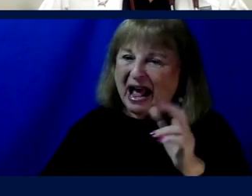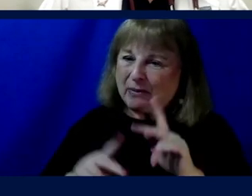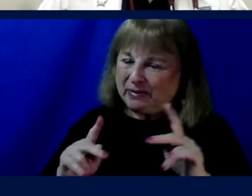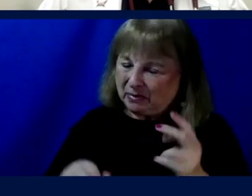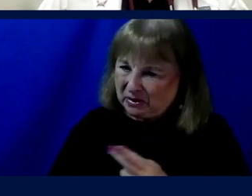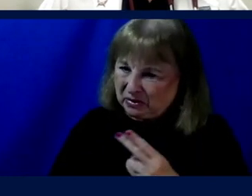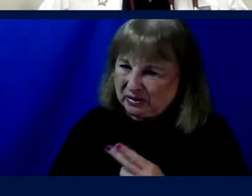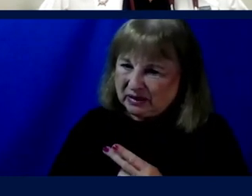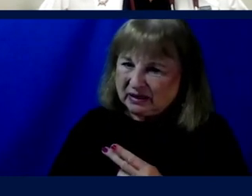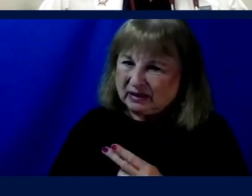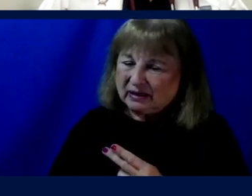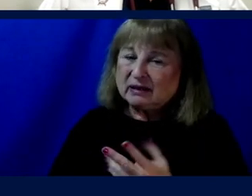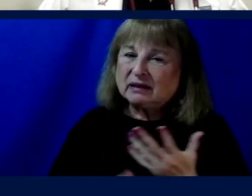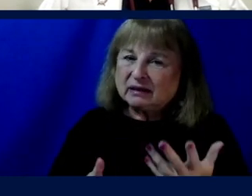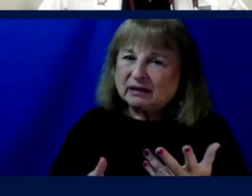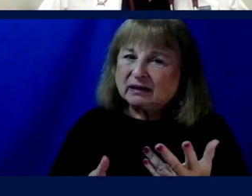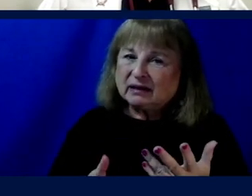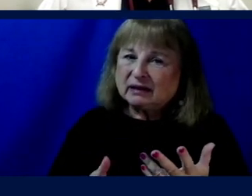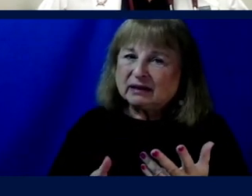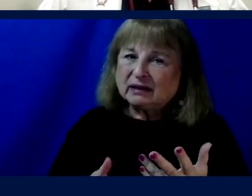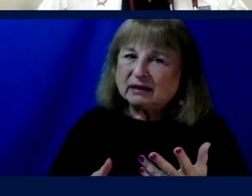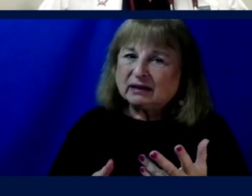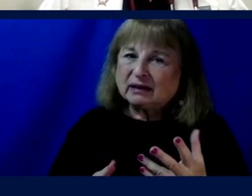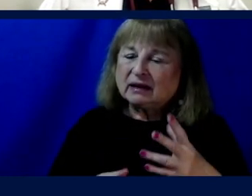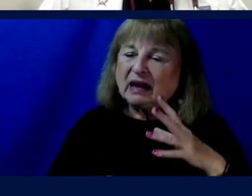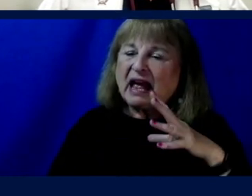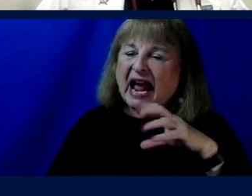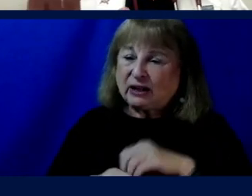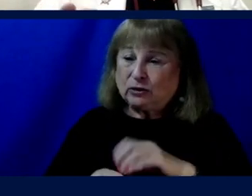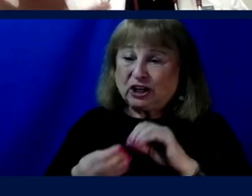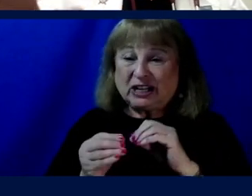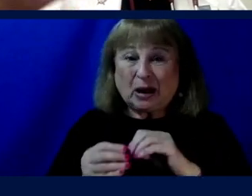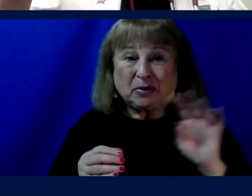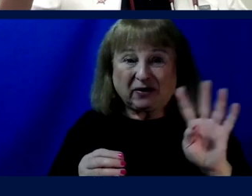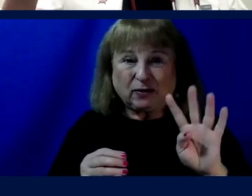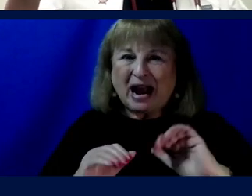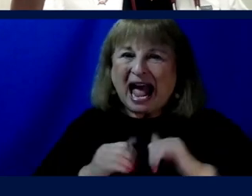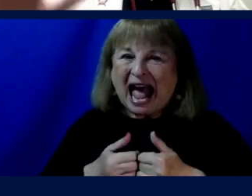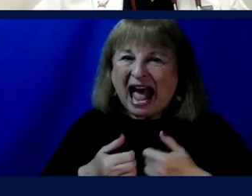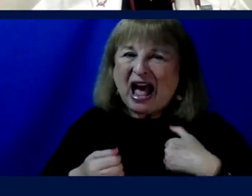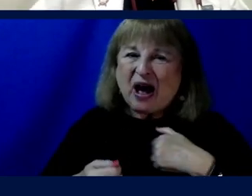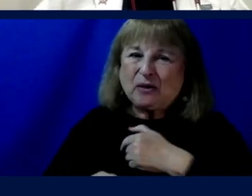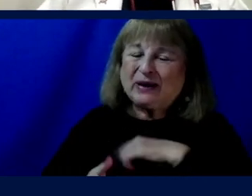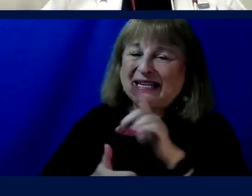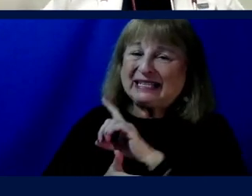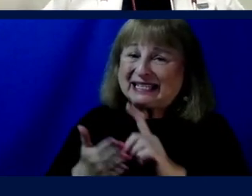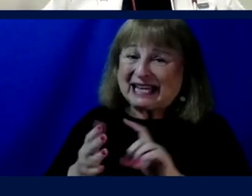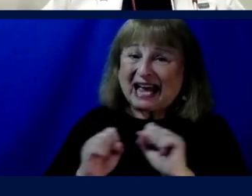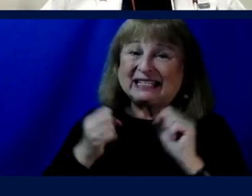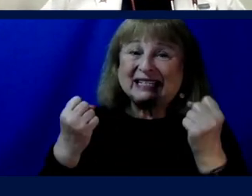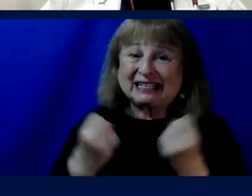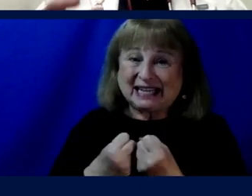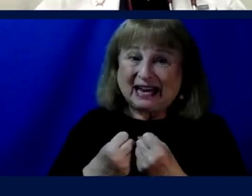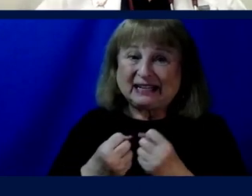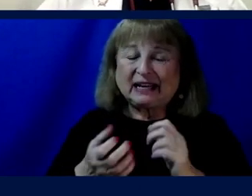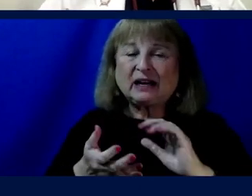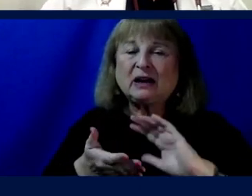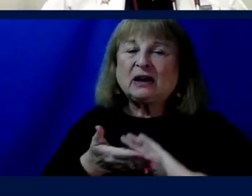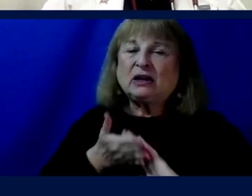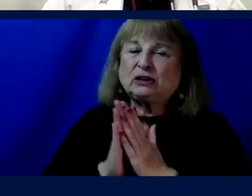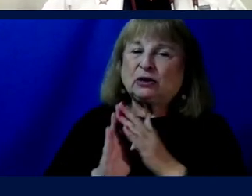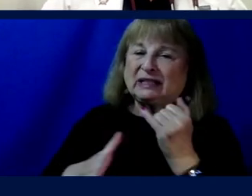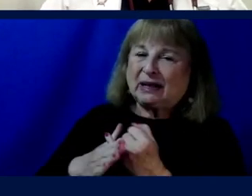use it or cannot use it. Inclusion moment number four, my friends, how we design our society turns